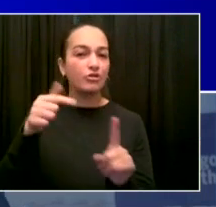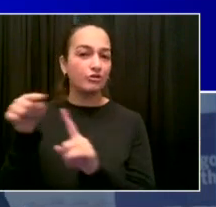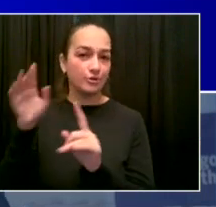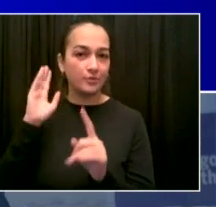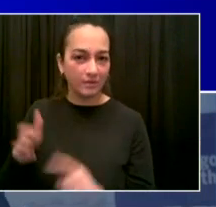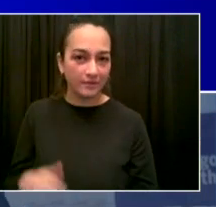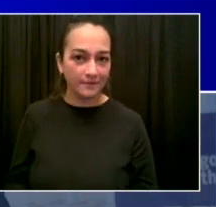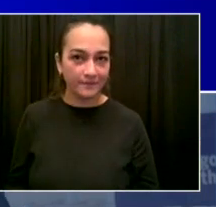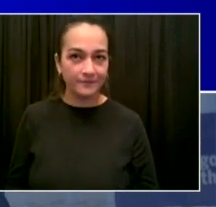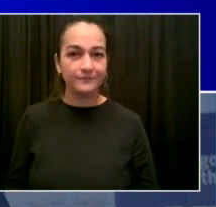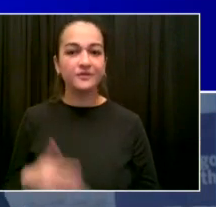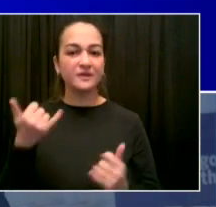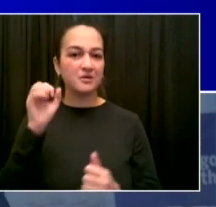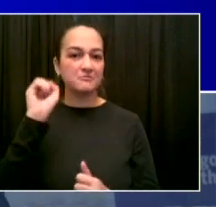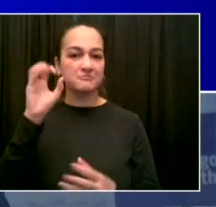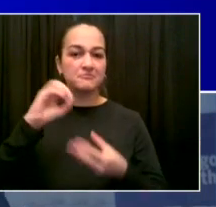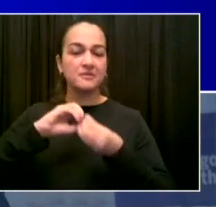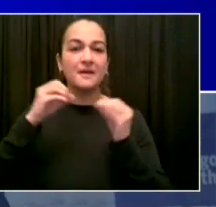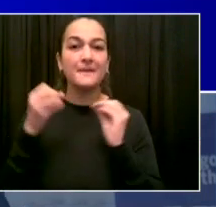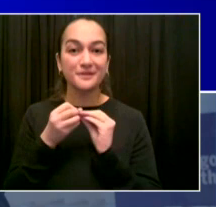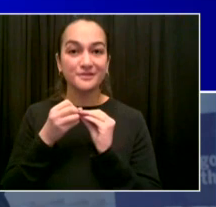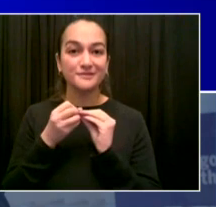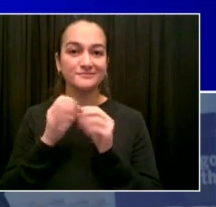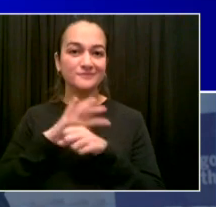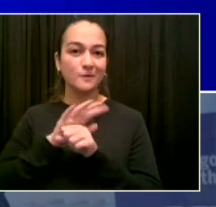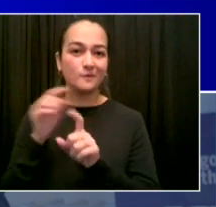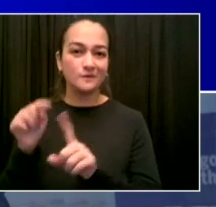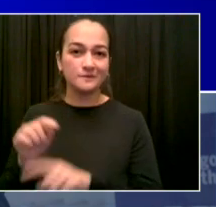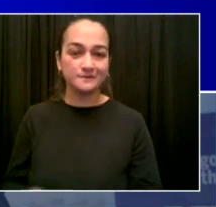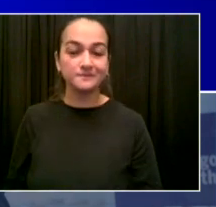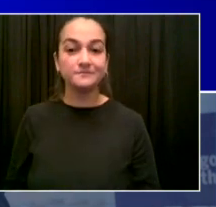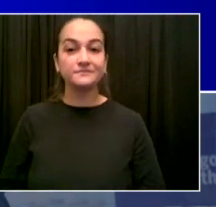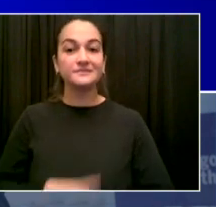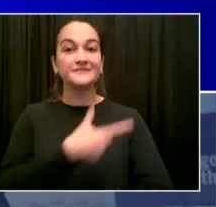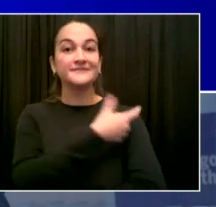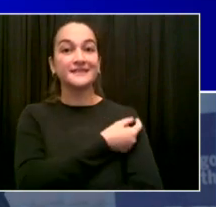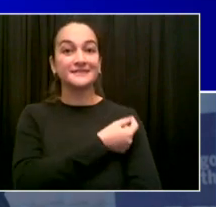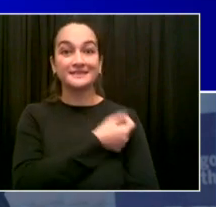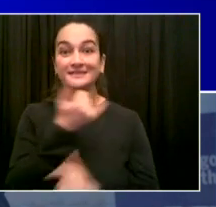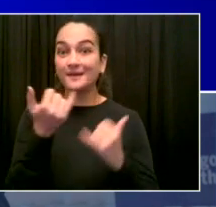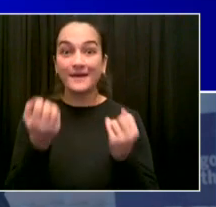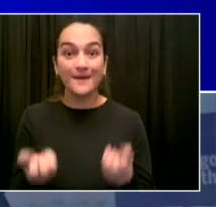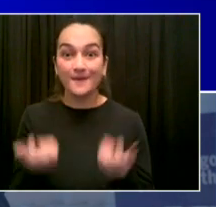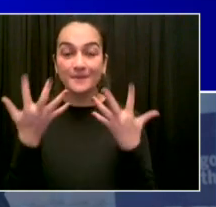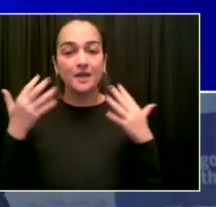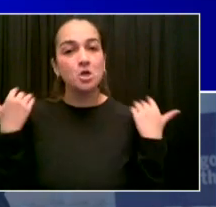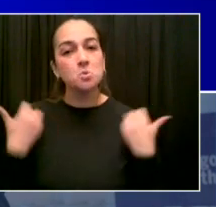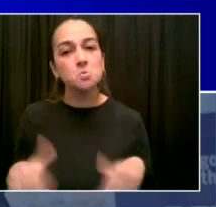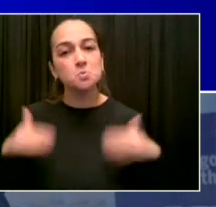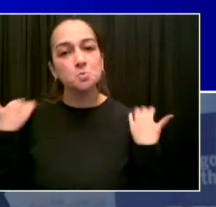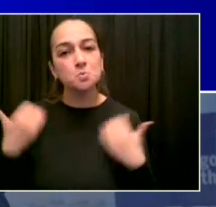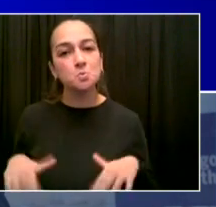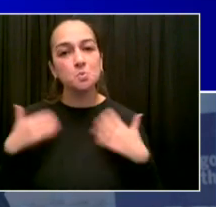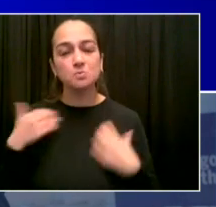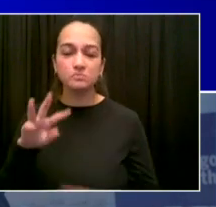work of our vaccine for all core. Number one, doses administered to date, 11